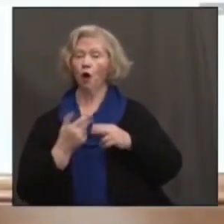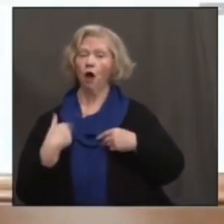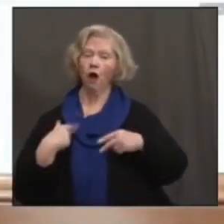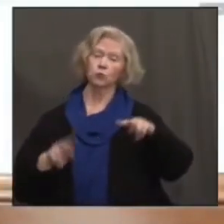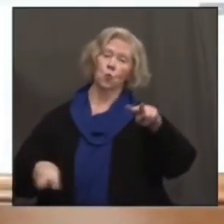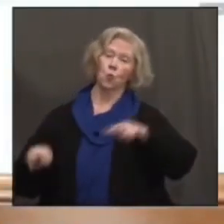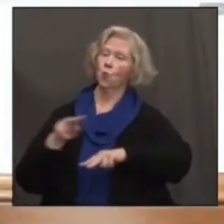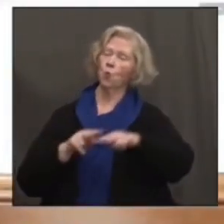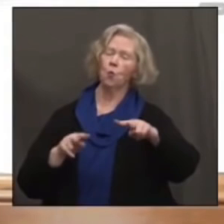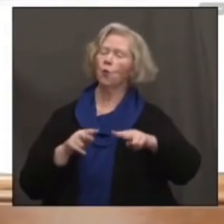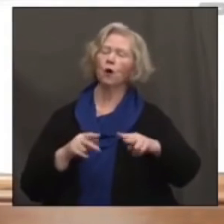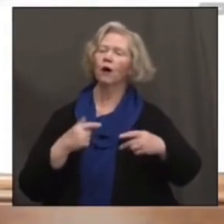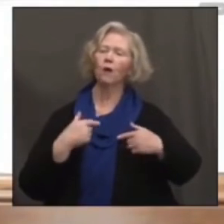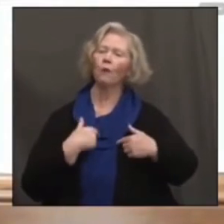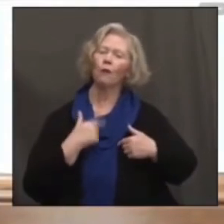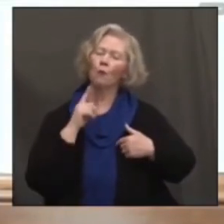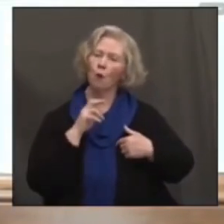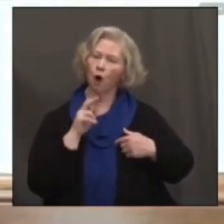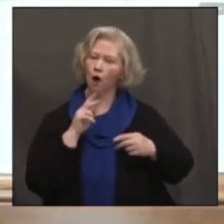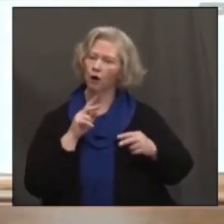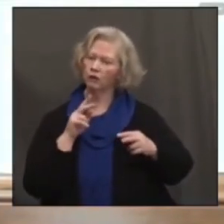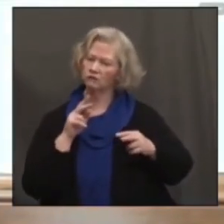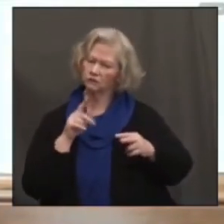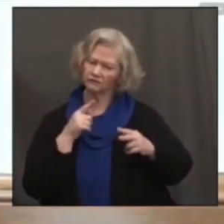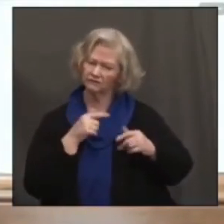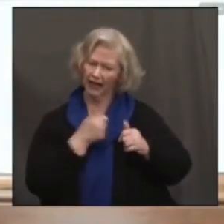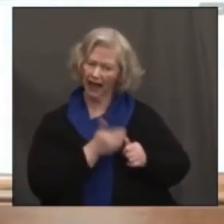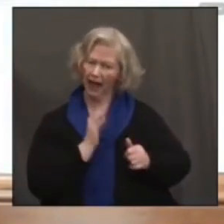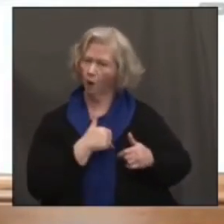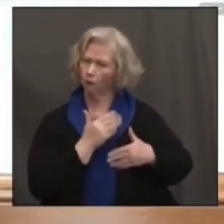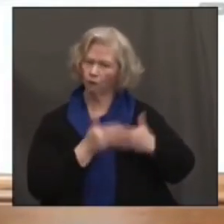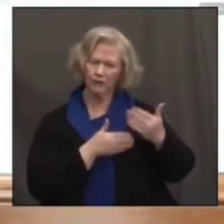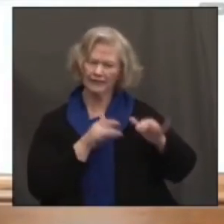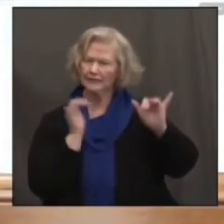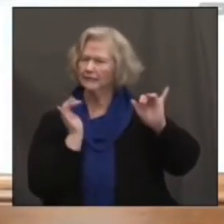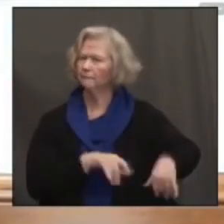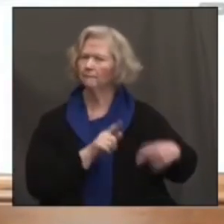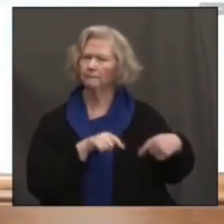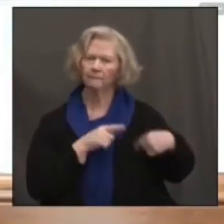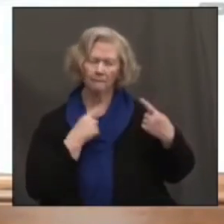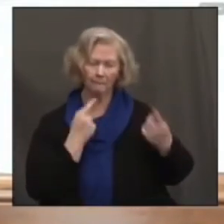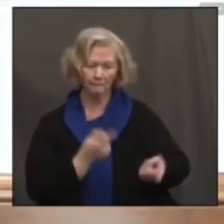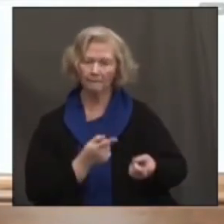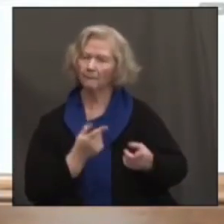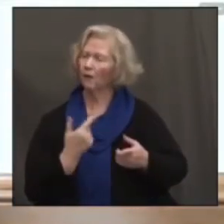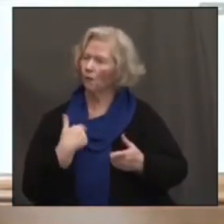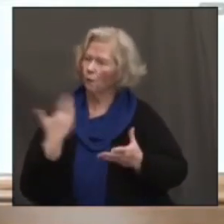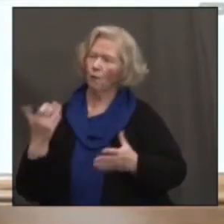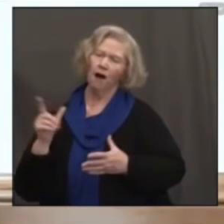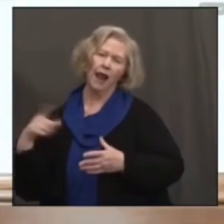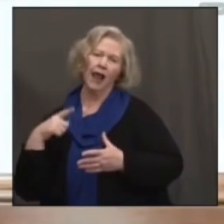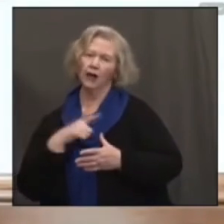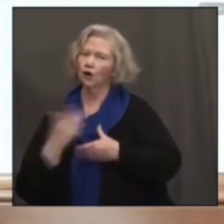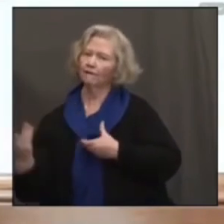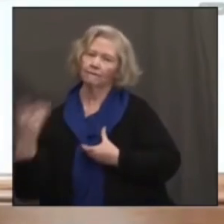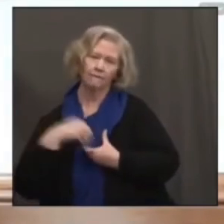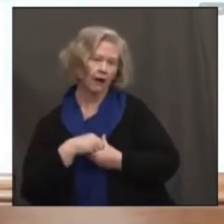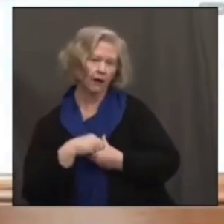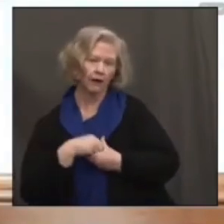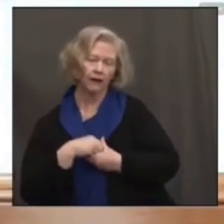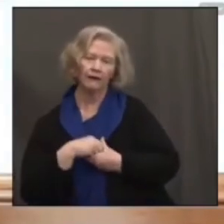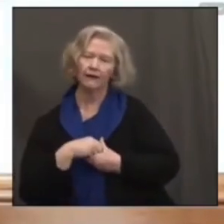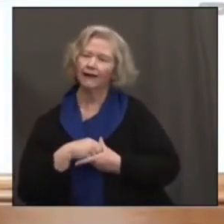say codifying the process that we've always been doing. We've always said that the legislature needs to be involved. They are the